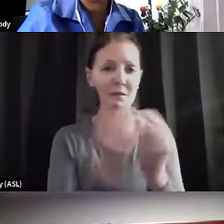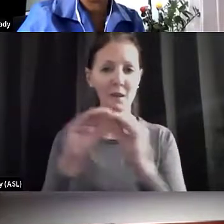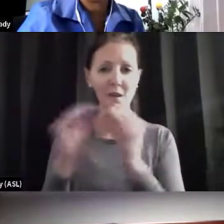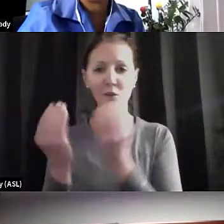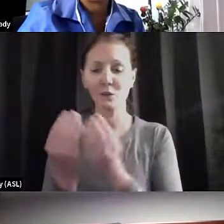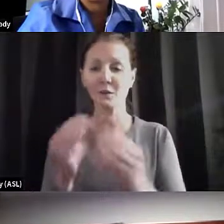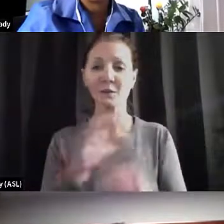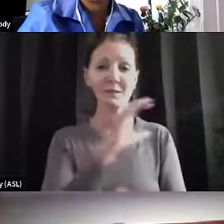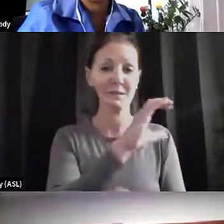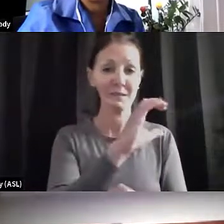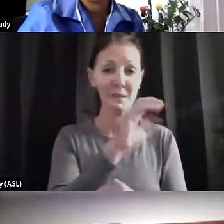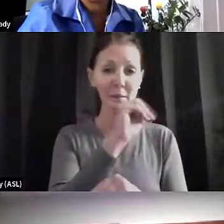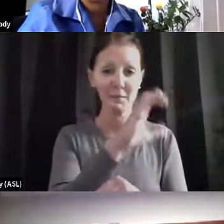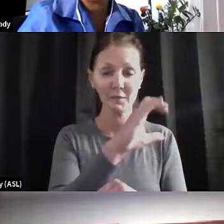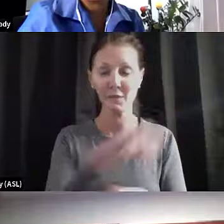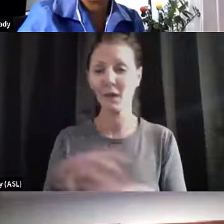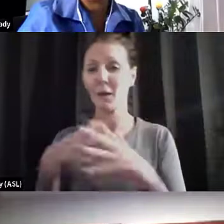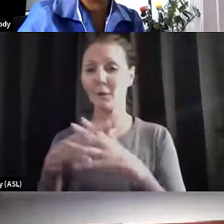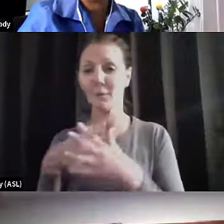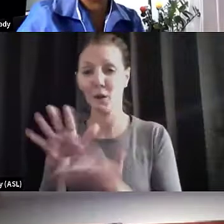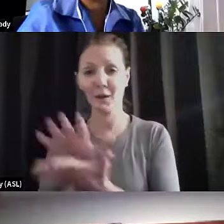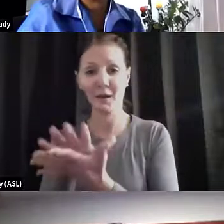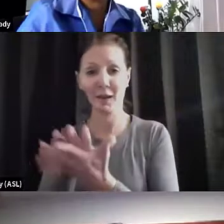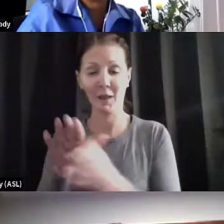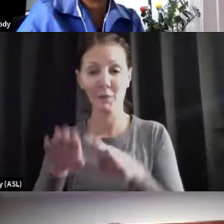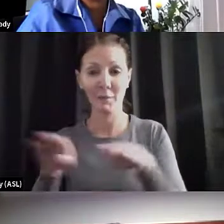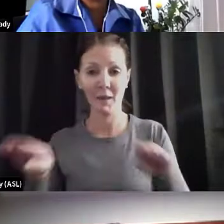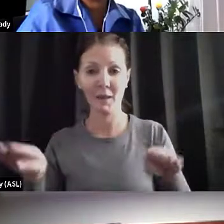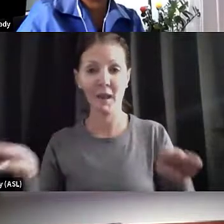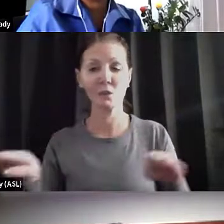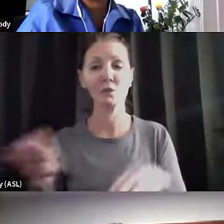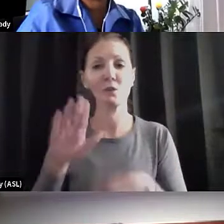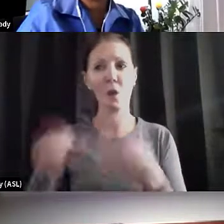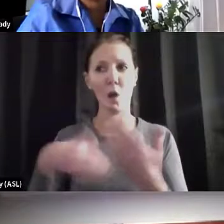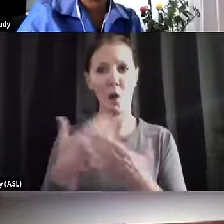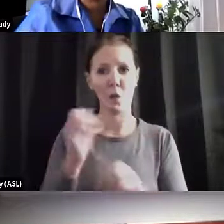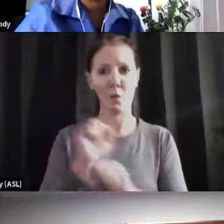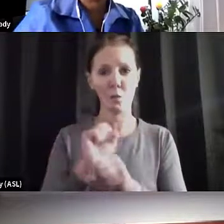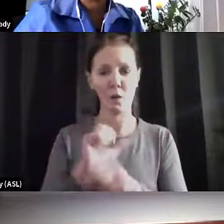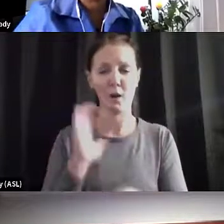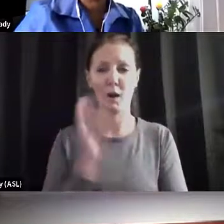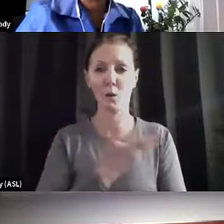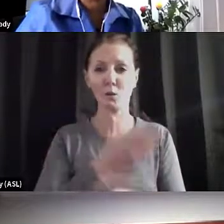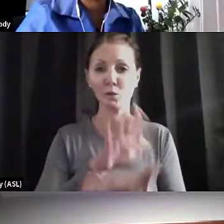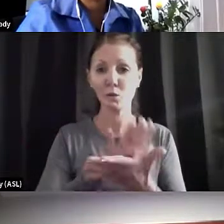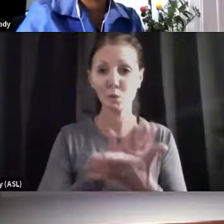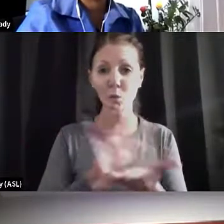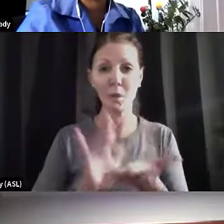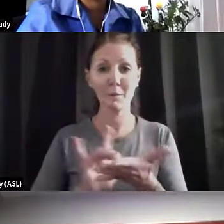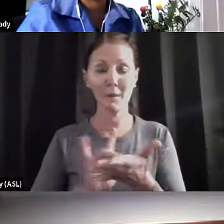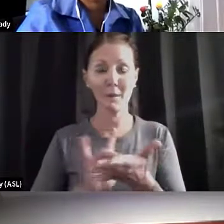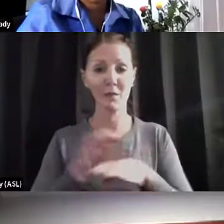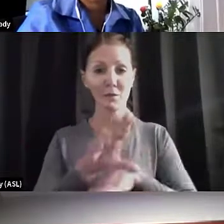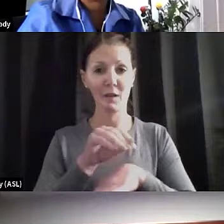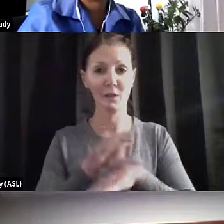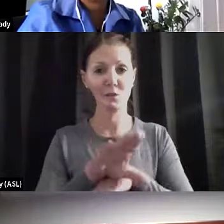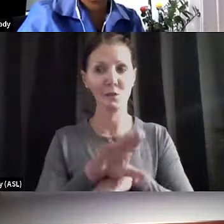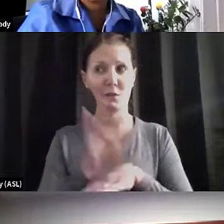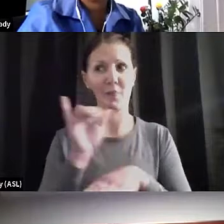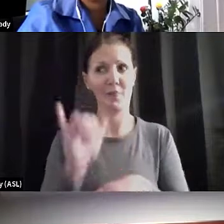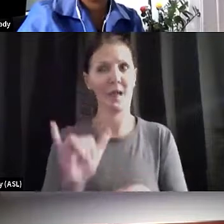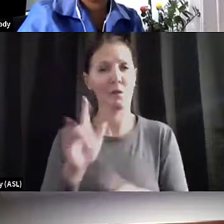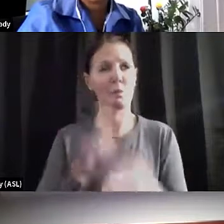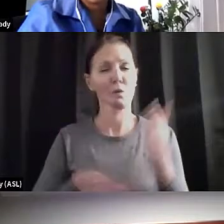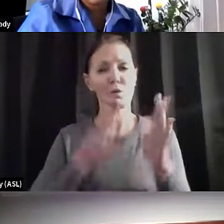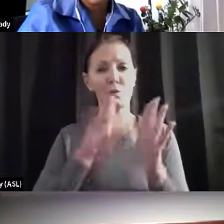and the American Academy of Pediatrics, and all the work with our school medical advisors. That really is what it's going to take for all of